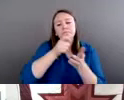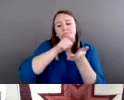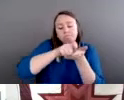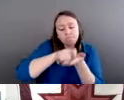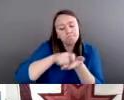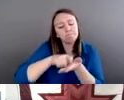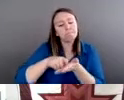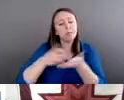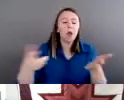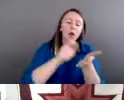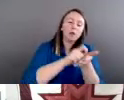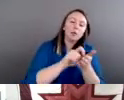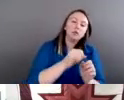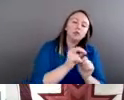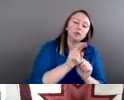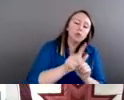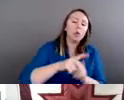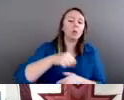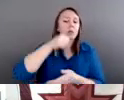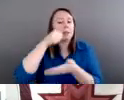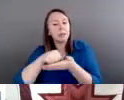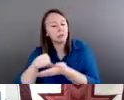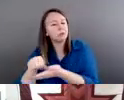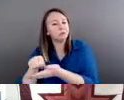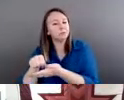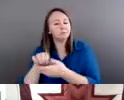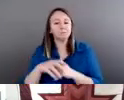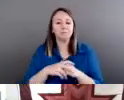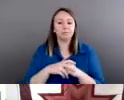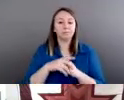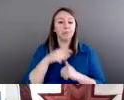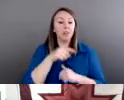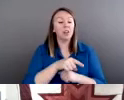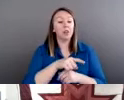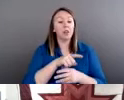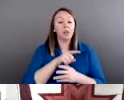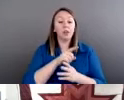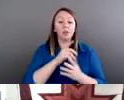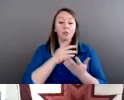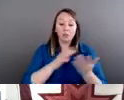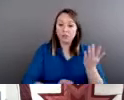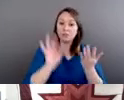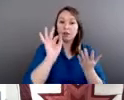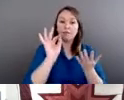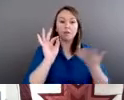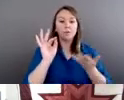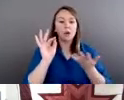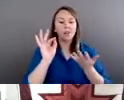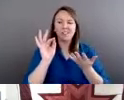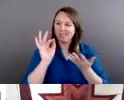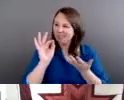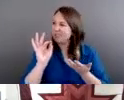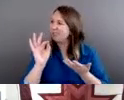of letters. And one of the things that he had discovered was that he saw very little evidence of